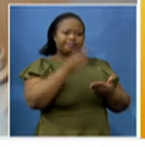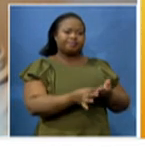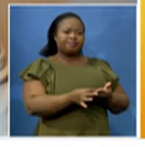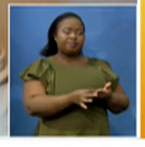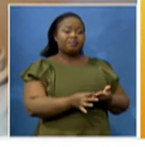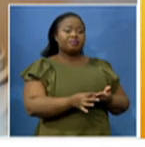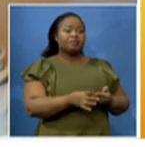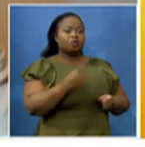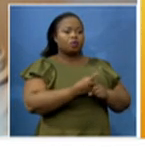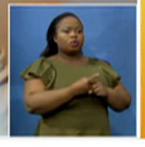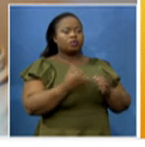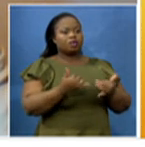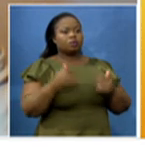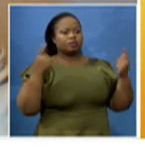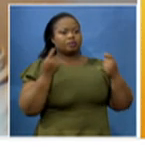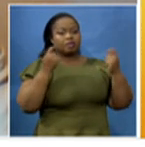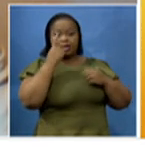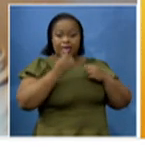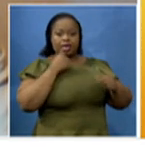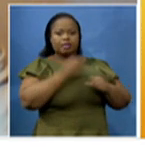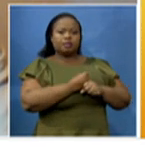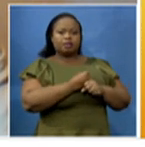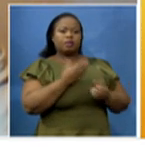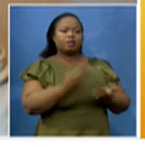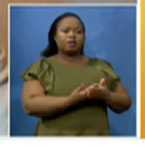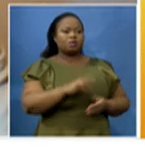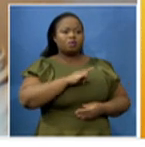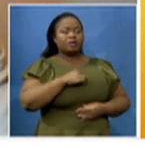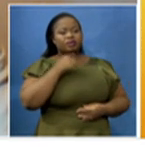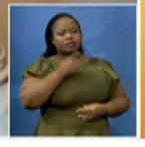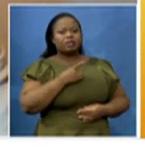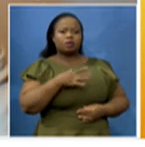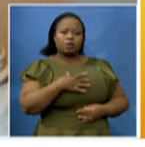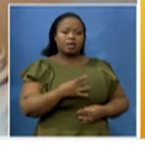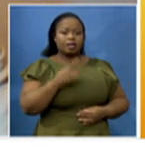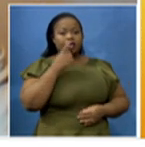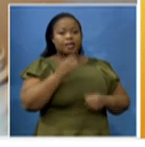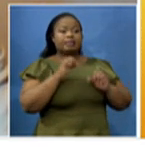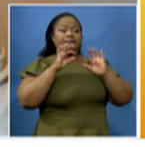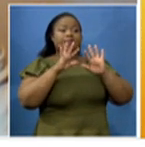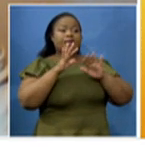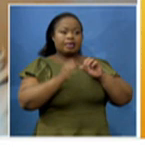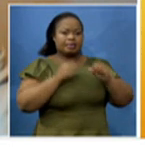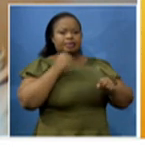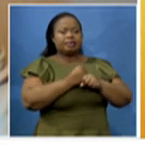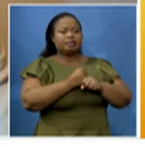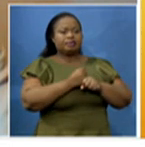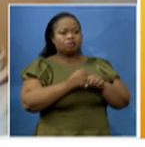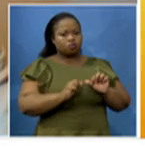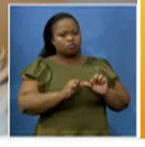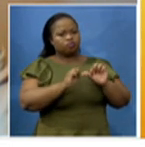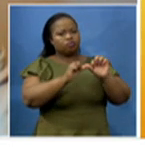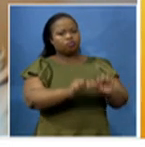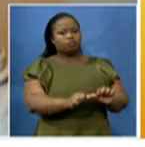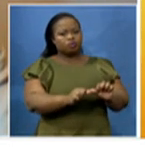move the celebration to next year, saying that they would like to make the next 10 years an ongoing celebration